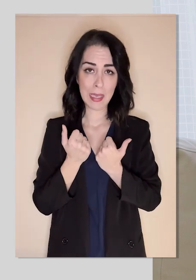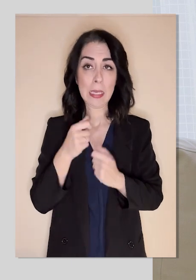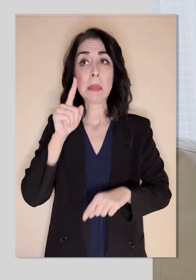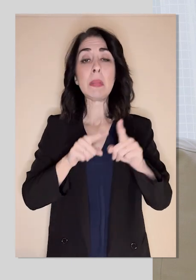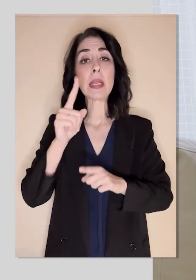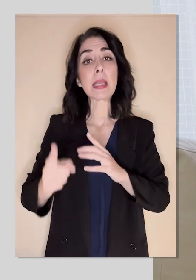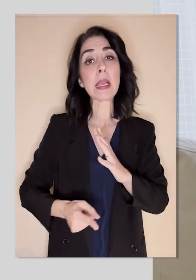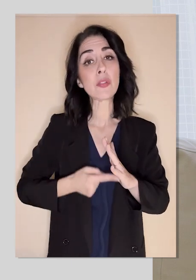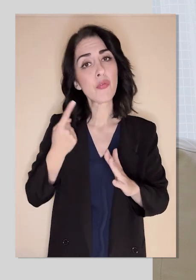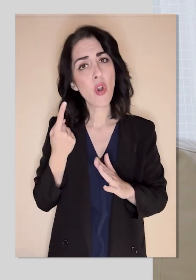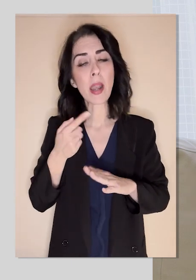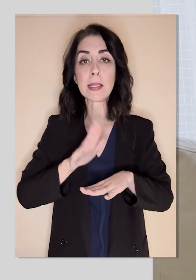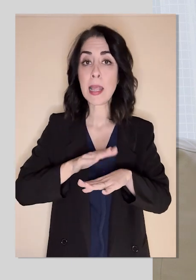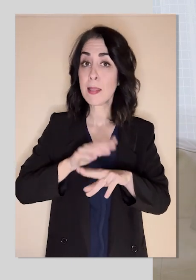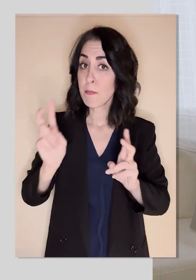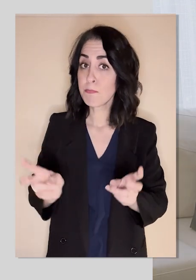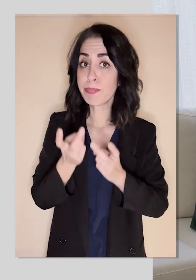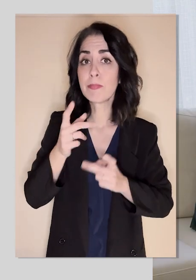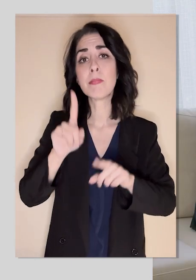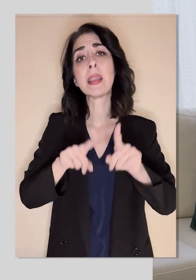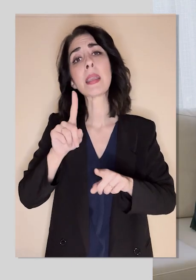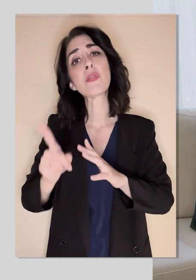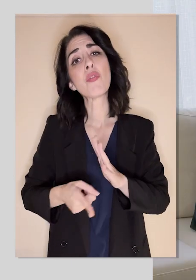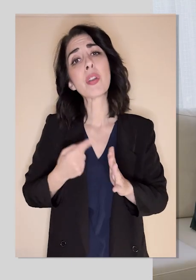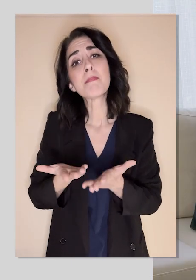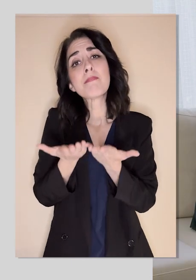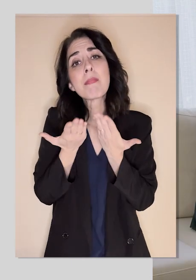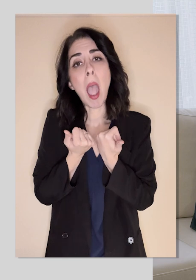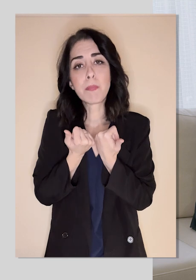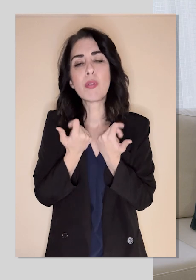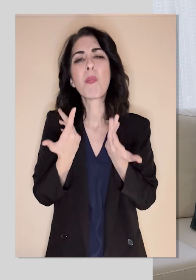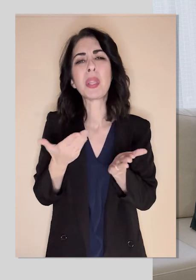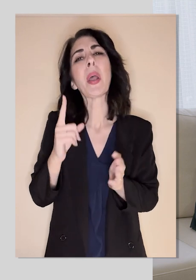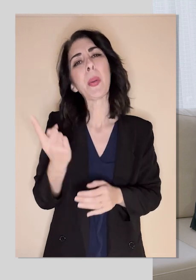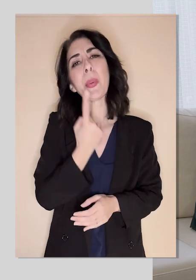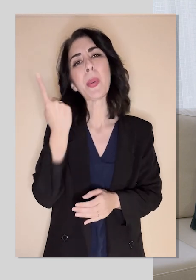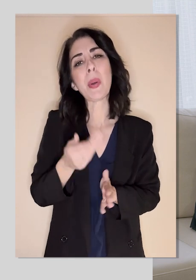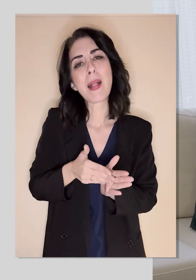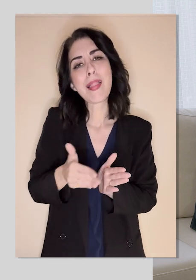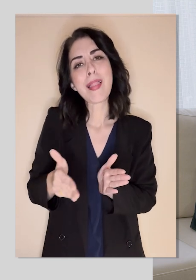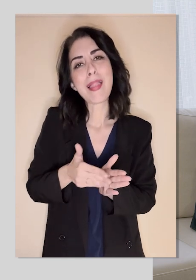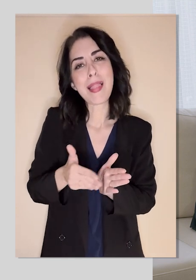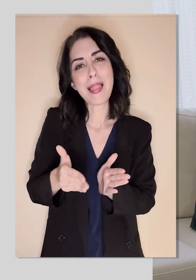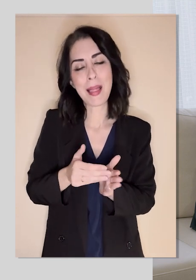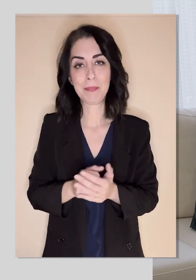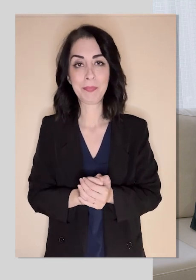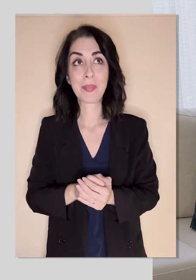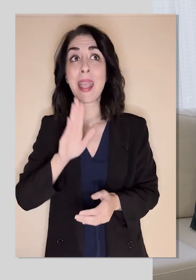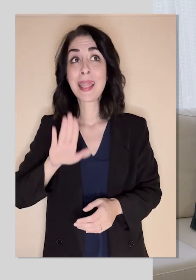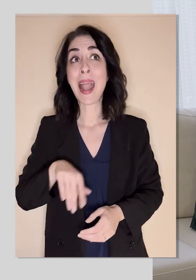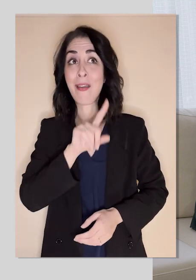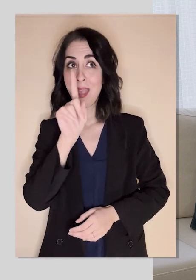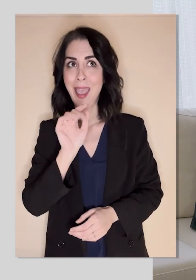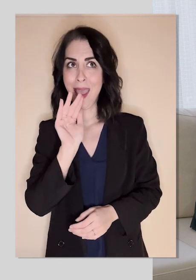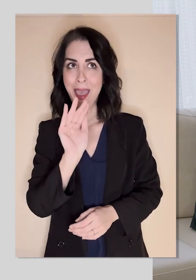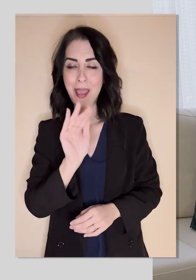sometimes you can't. So it's usually shorter. And my final question on this, some people might have symptoms